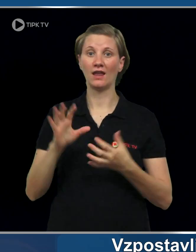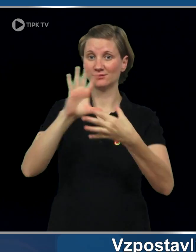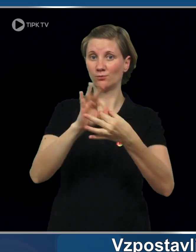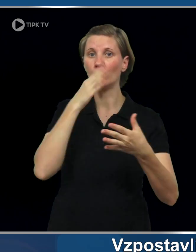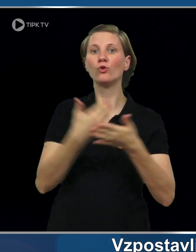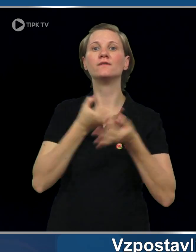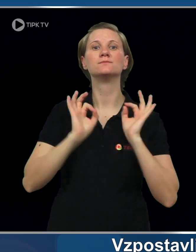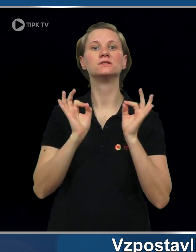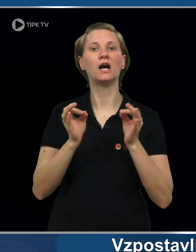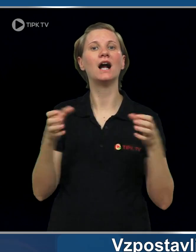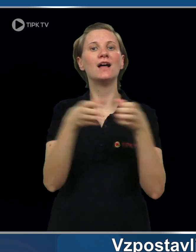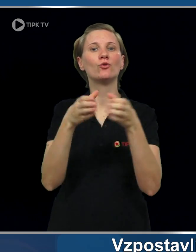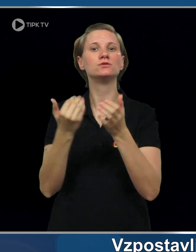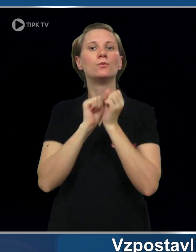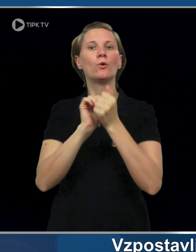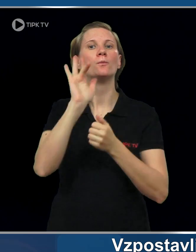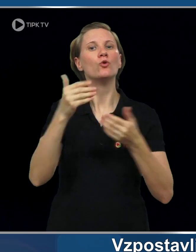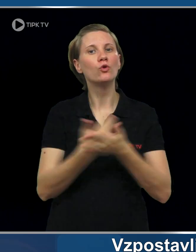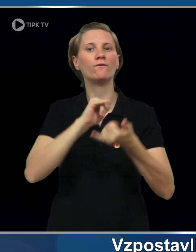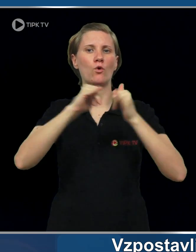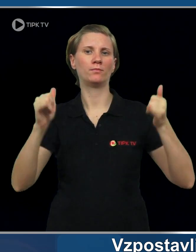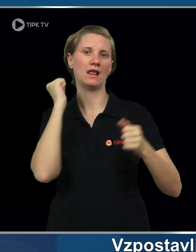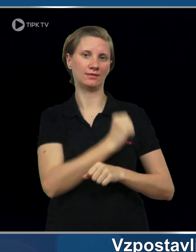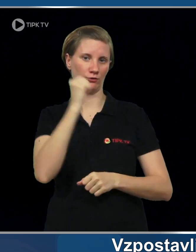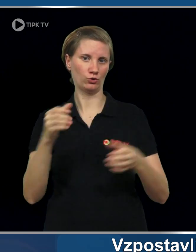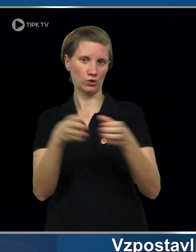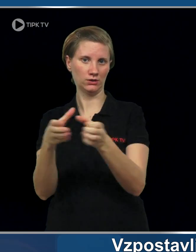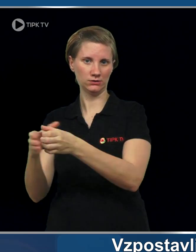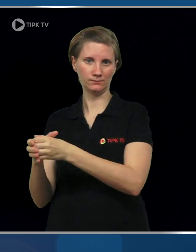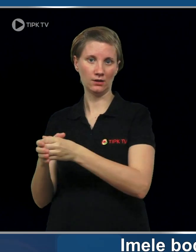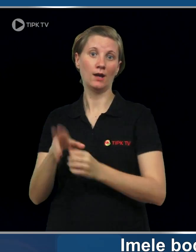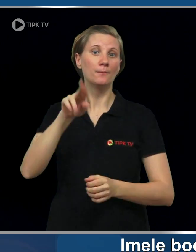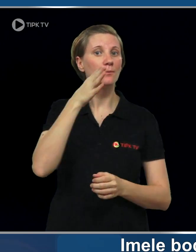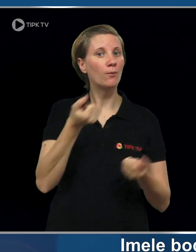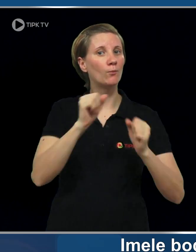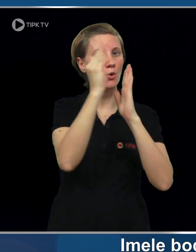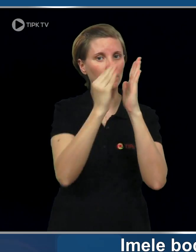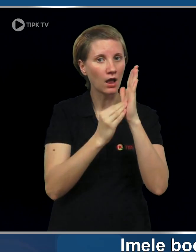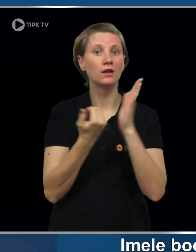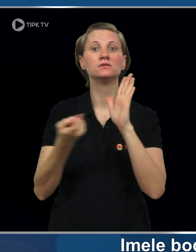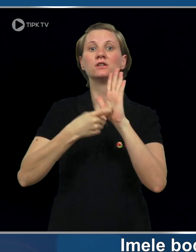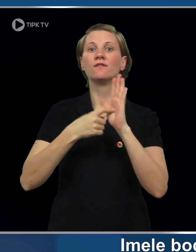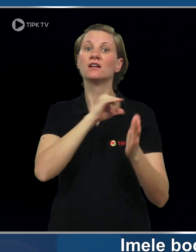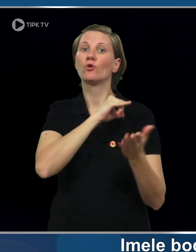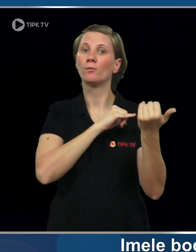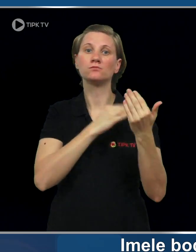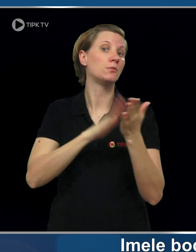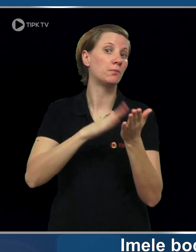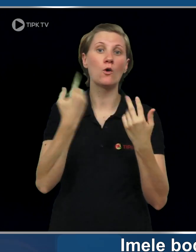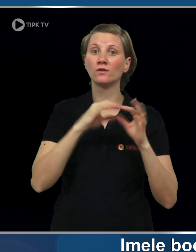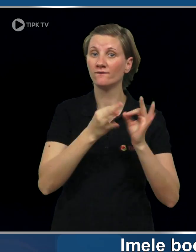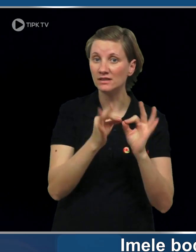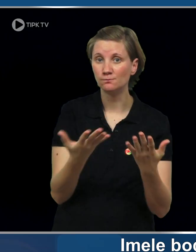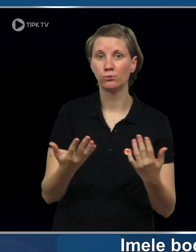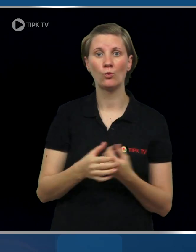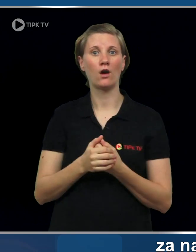New specialist units are to be set up to tackle new forms of terrorism. They will have the authority to request information from,